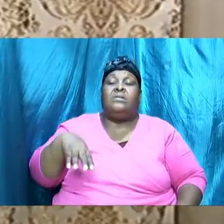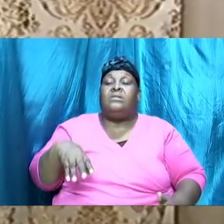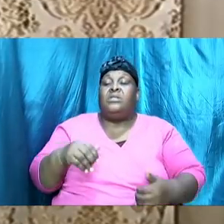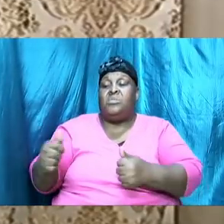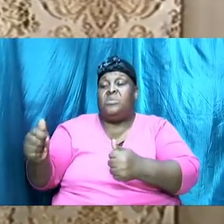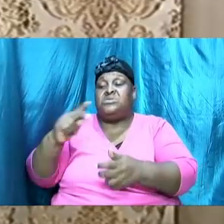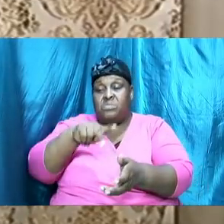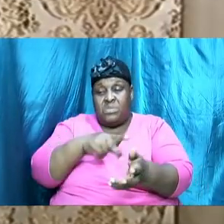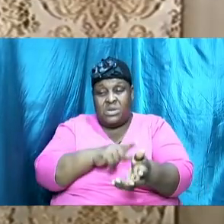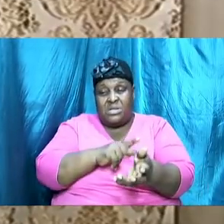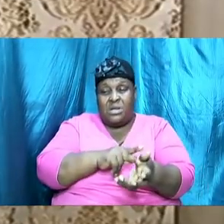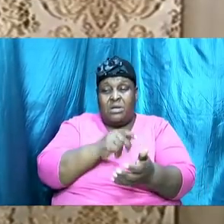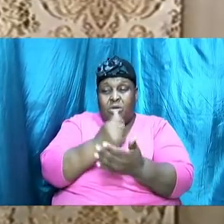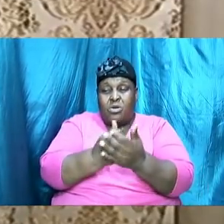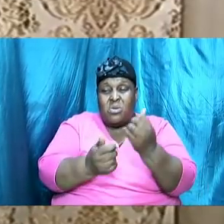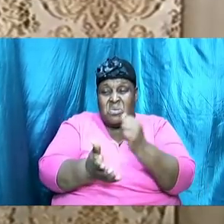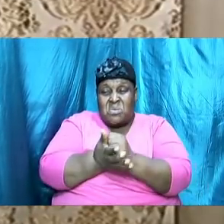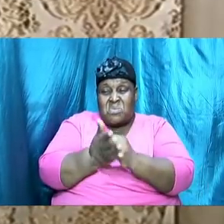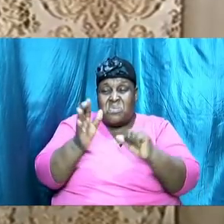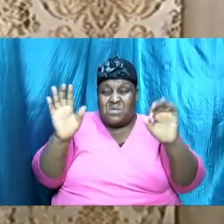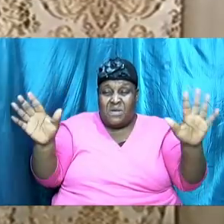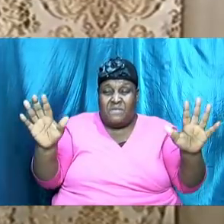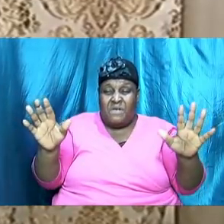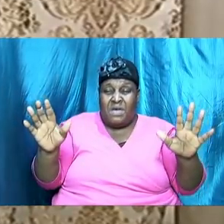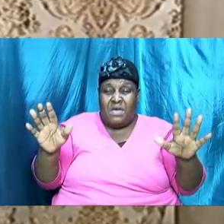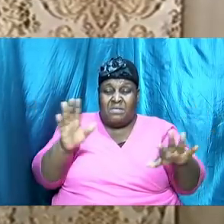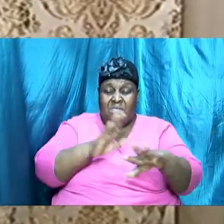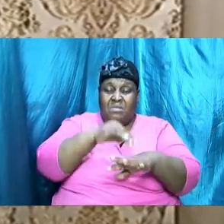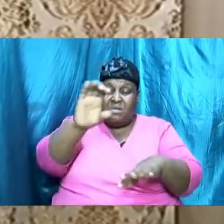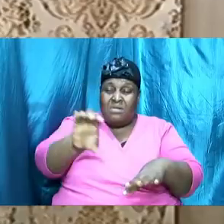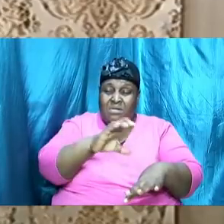Jesus except that he was turned upside down